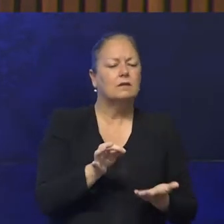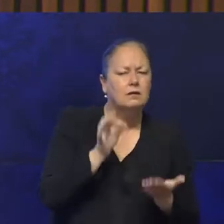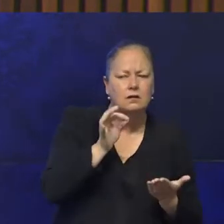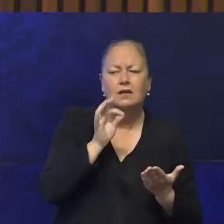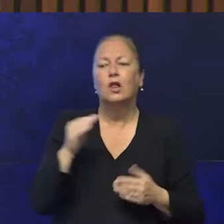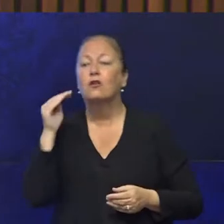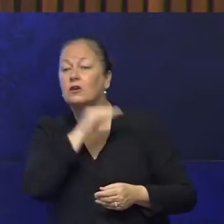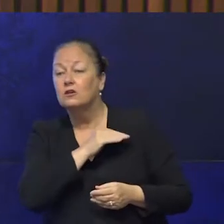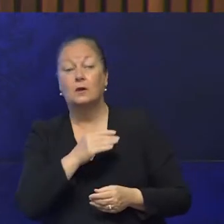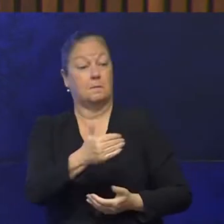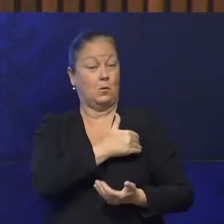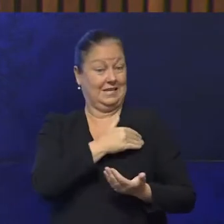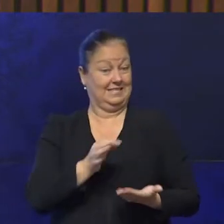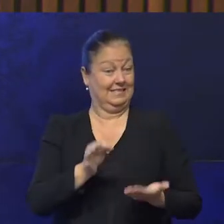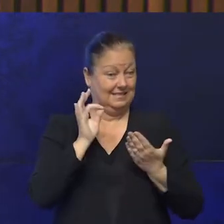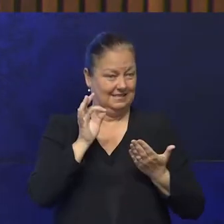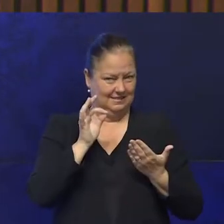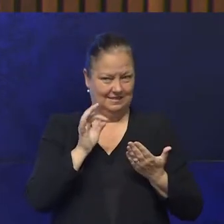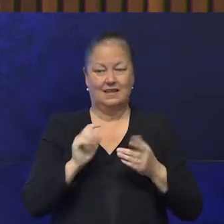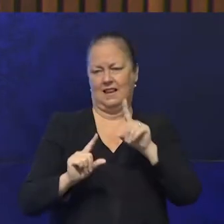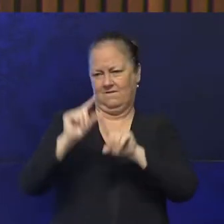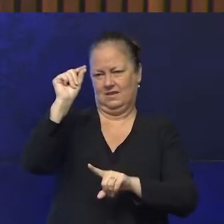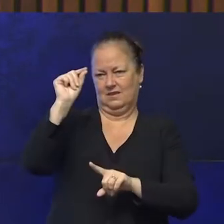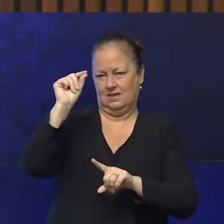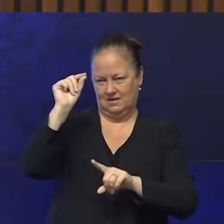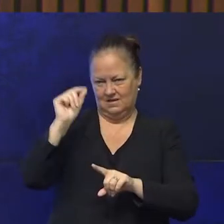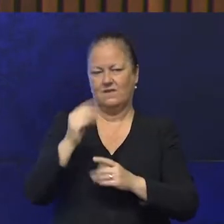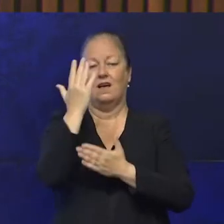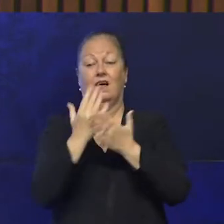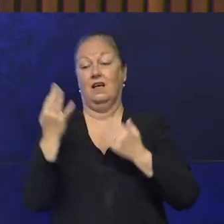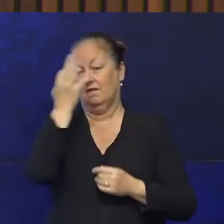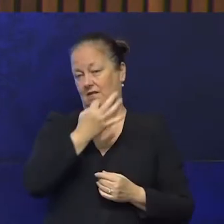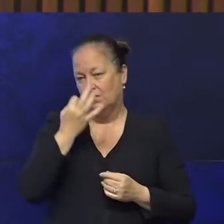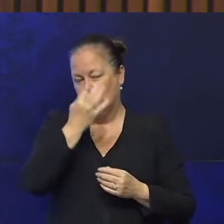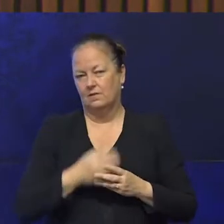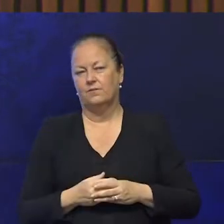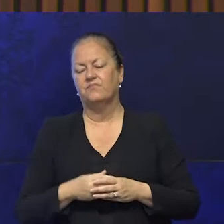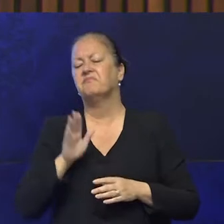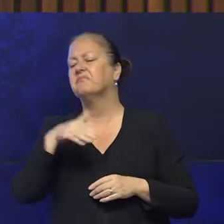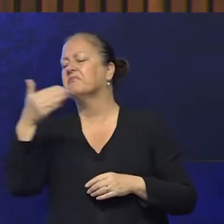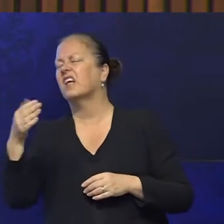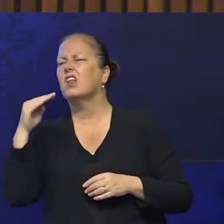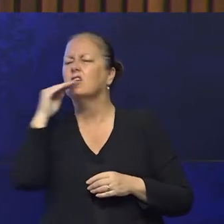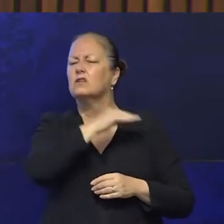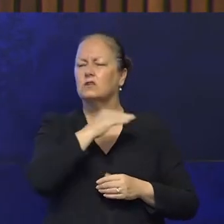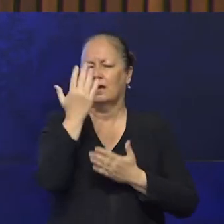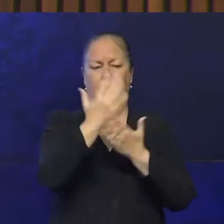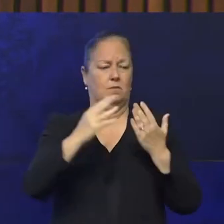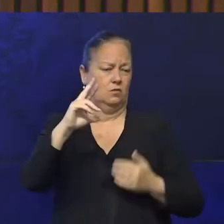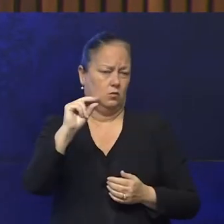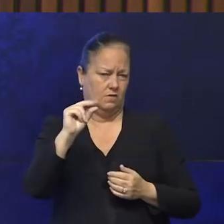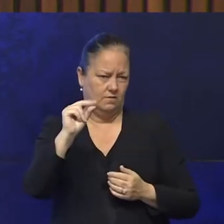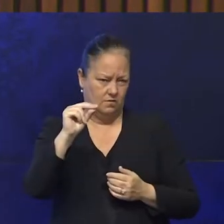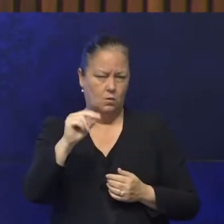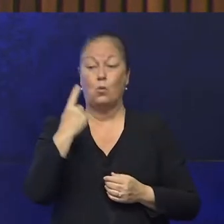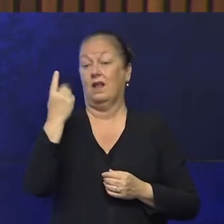I can assure you that morning tea will be served at 11 o'clock for 30 minutes, followed by lunch at 12.30, where we'll